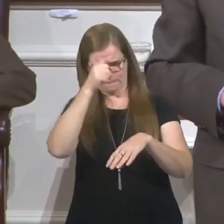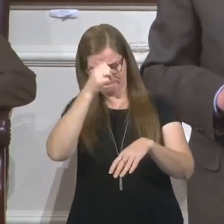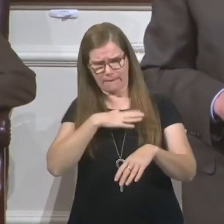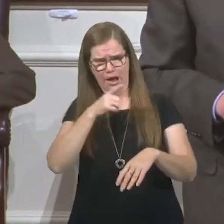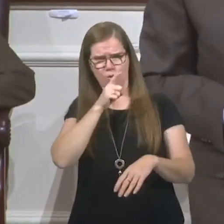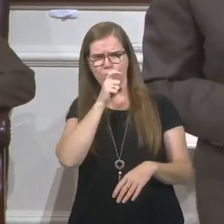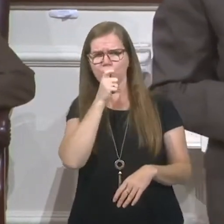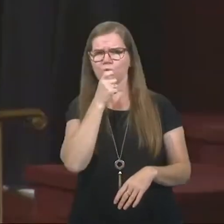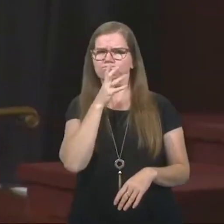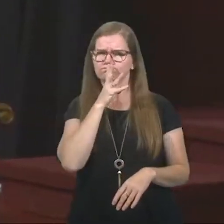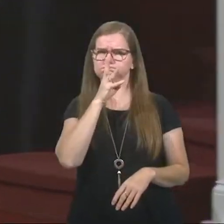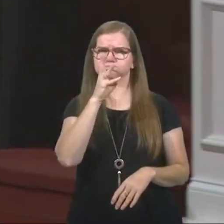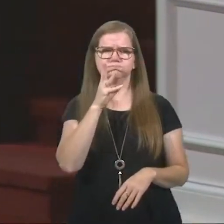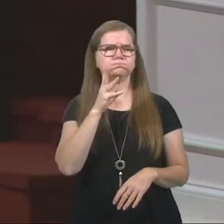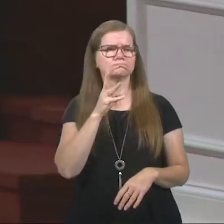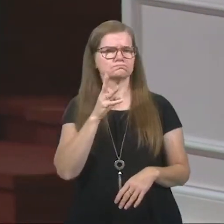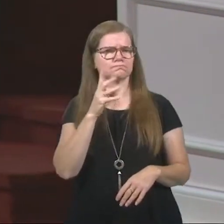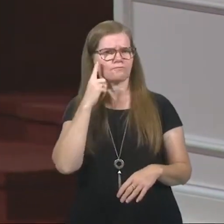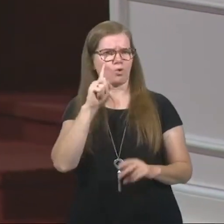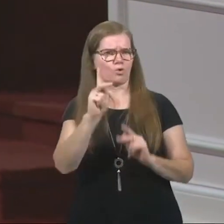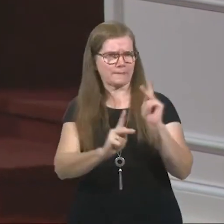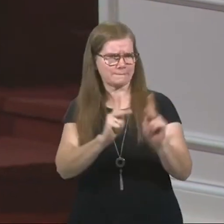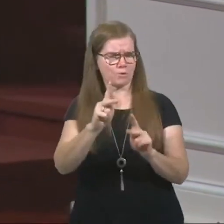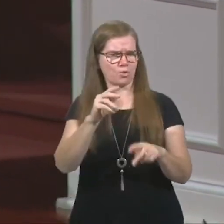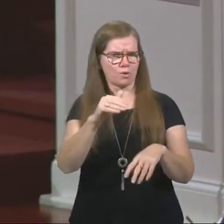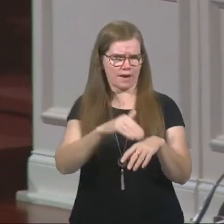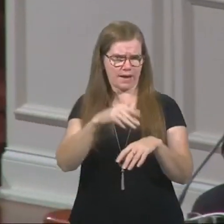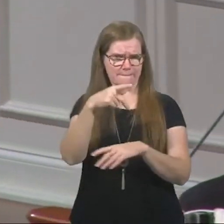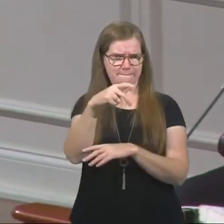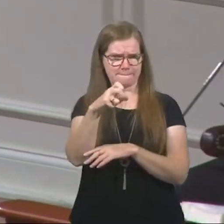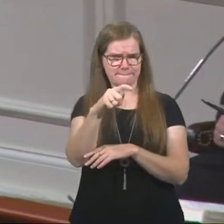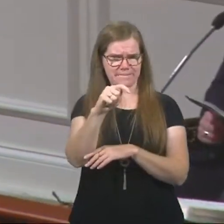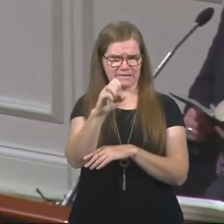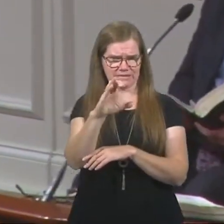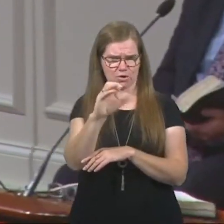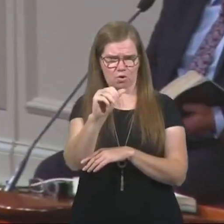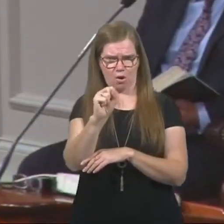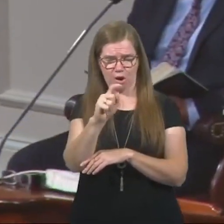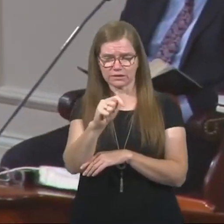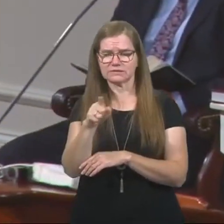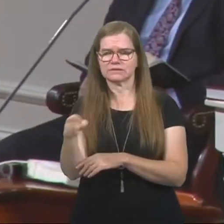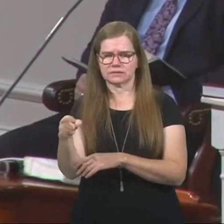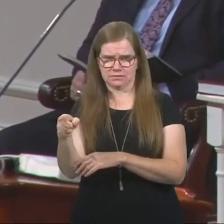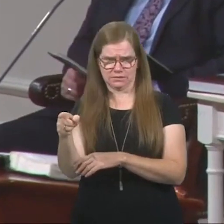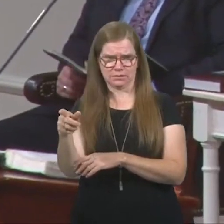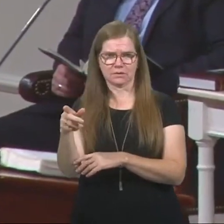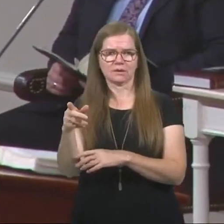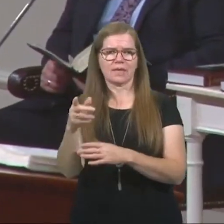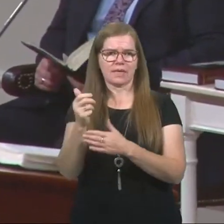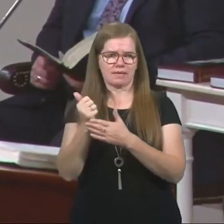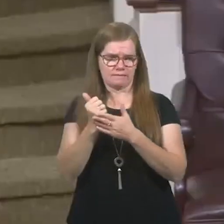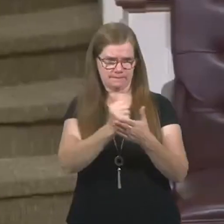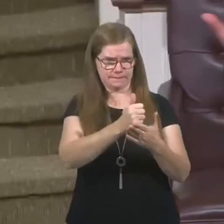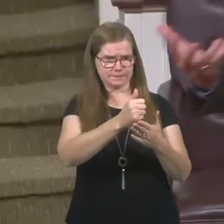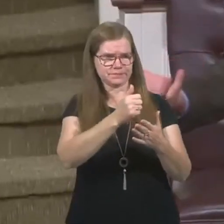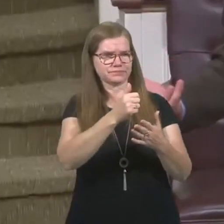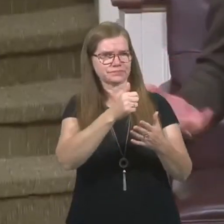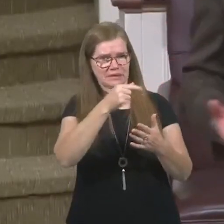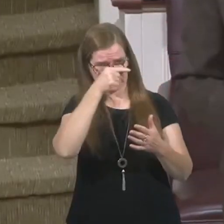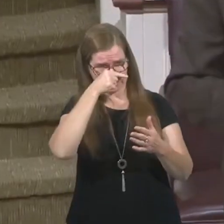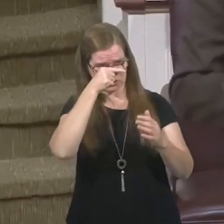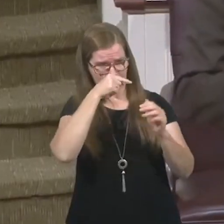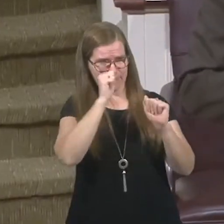for the people at Pentecost. He also brought Cornelius and opened the door for the Gentiles to come